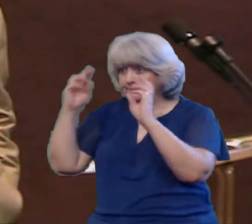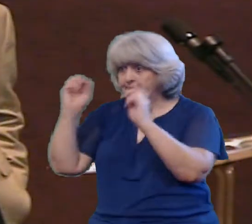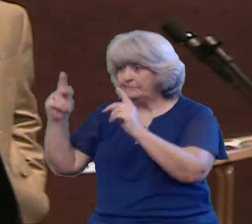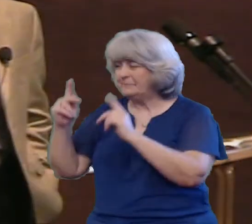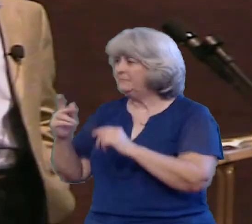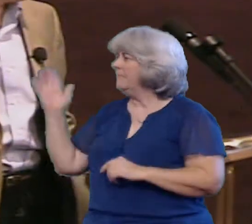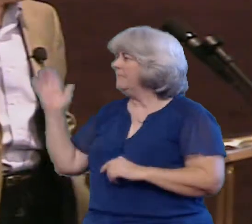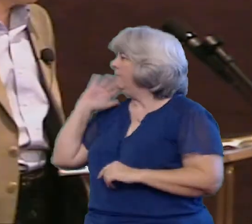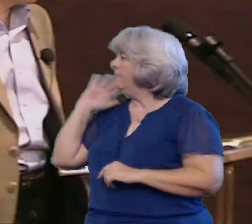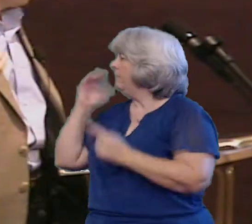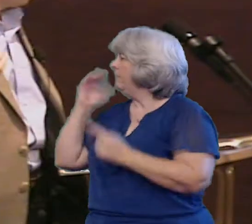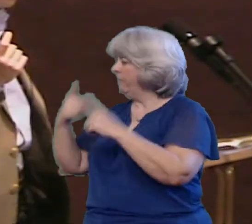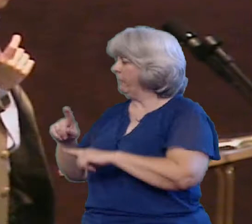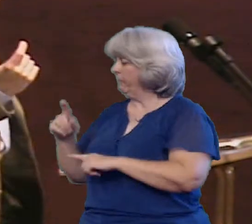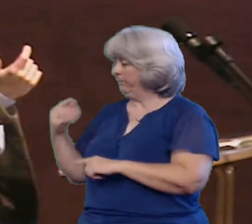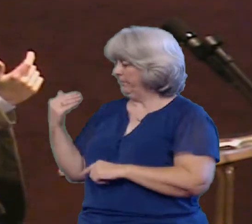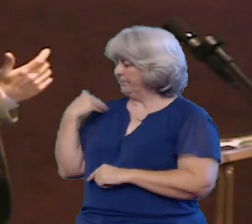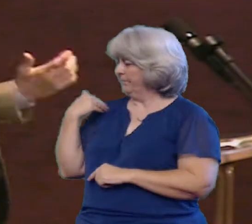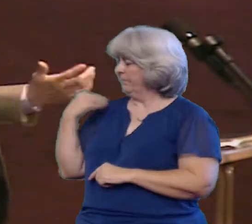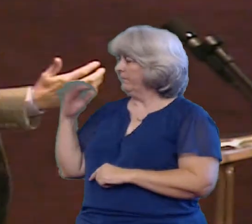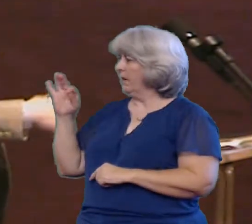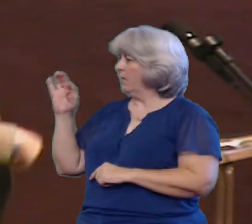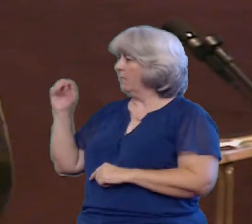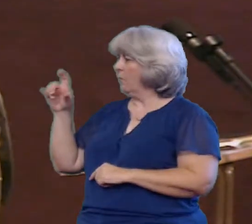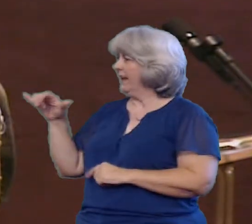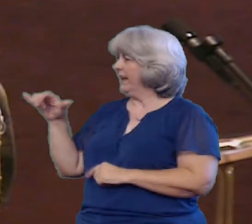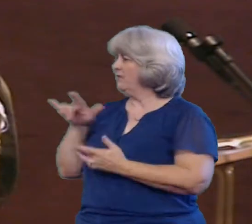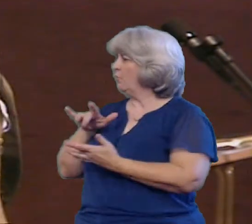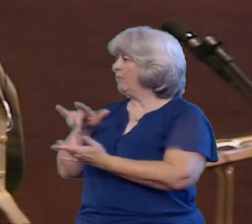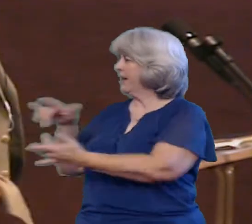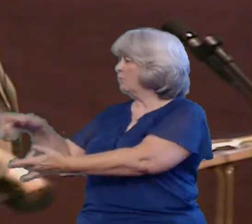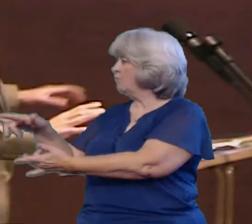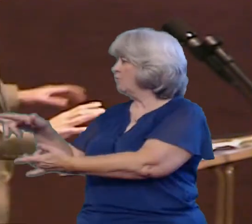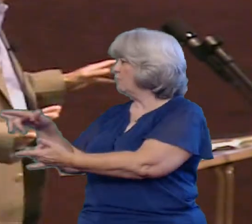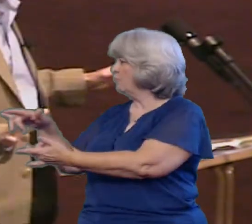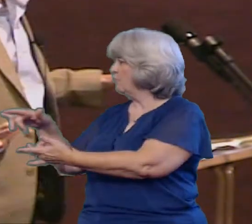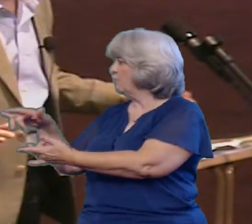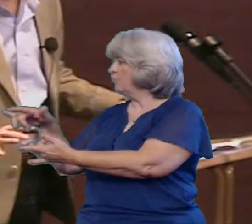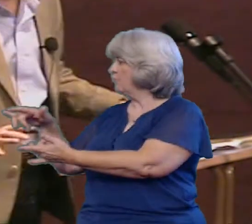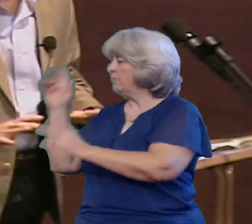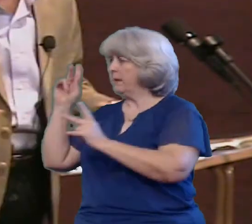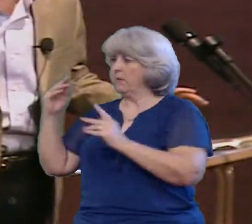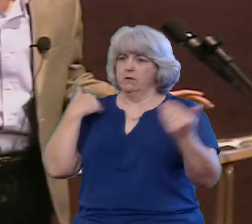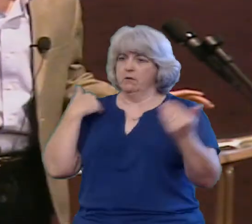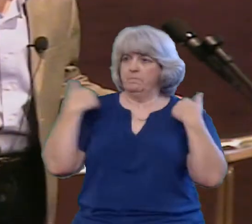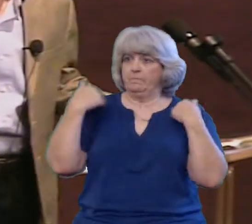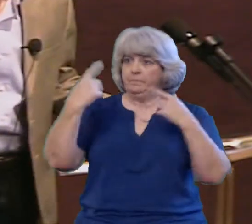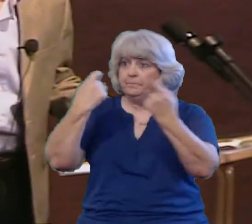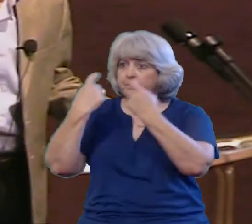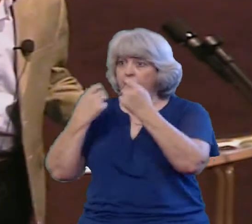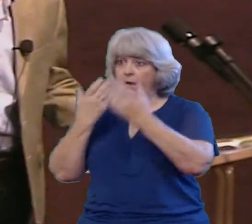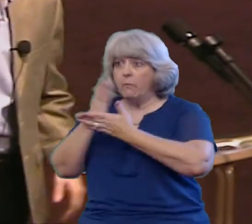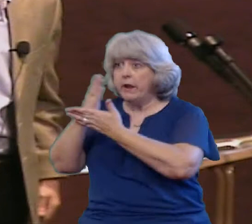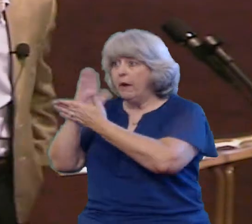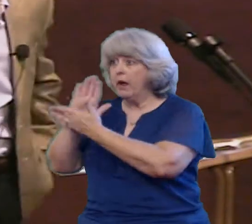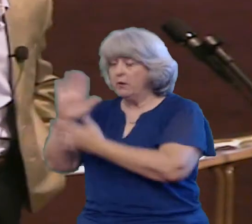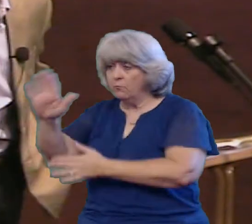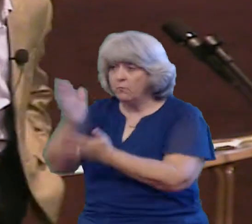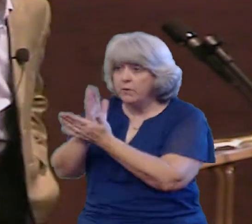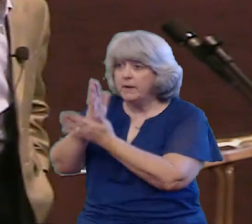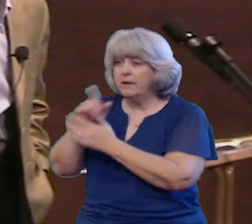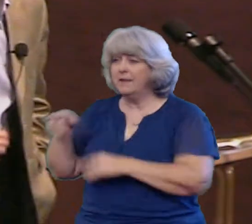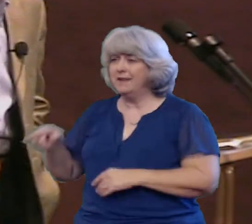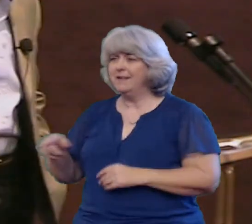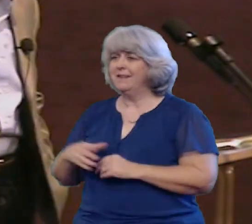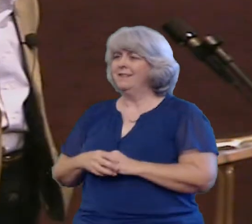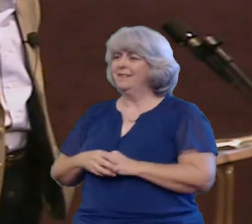tornado down in Foley in April when we were gone Guess who started reaching out? Hey, everything okay? Everything good? I mean, those